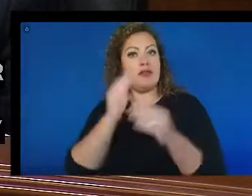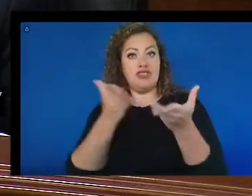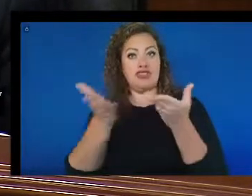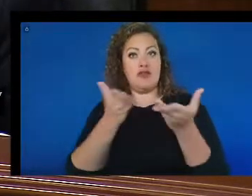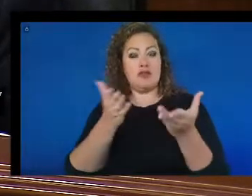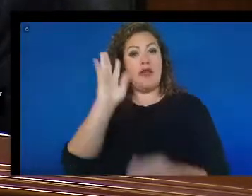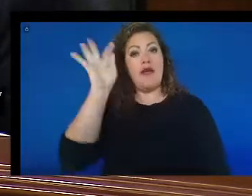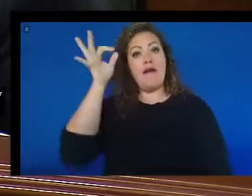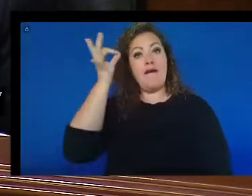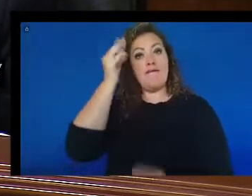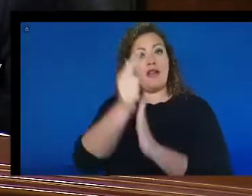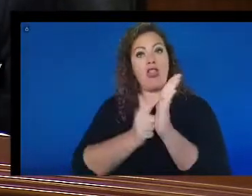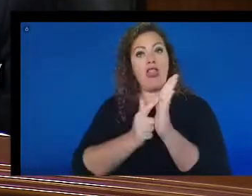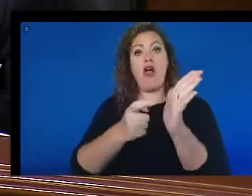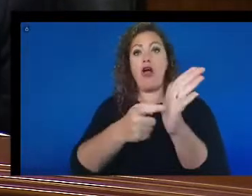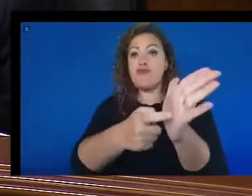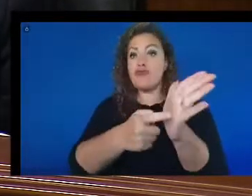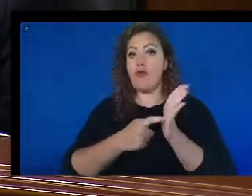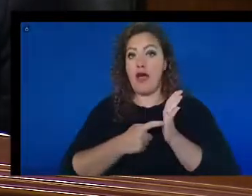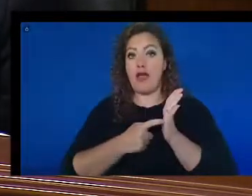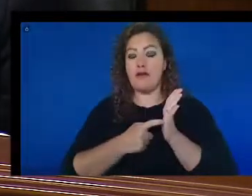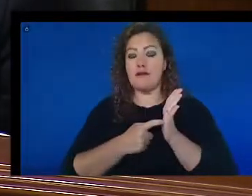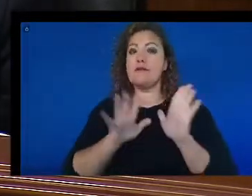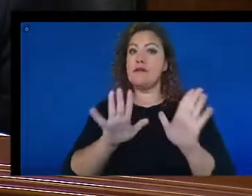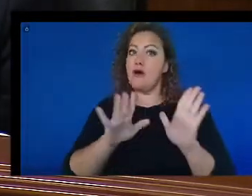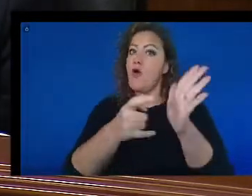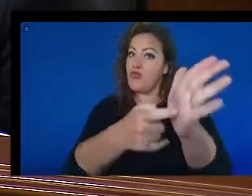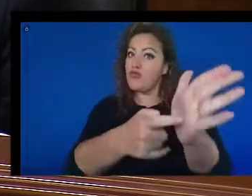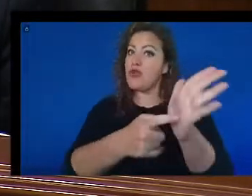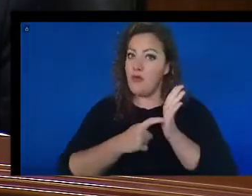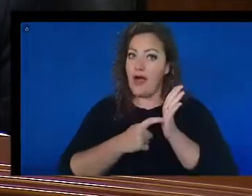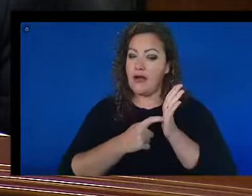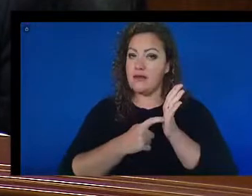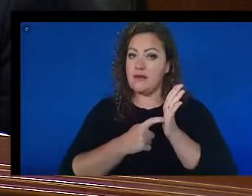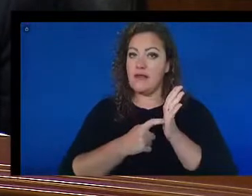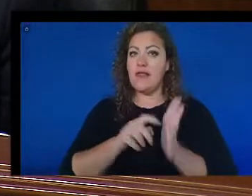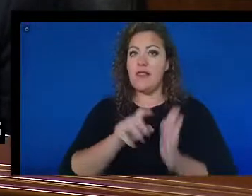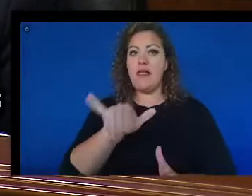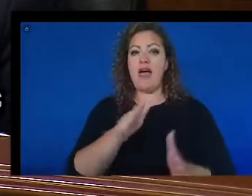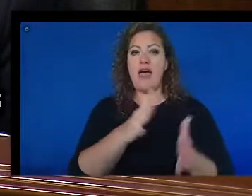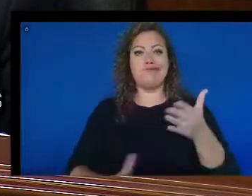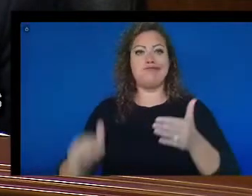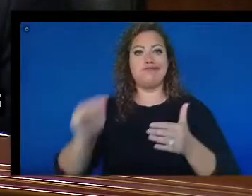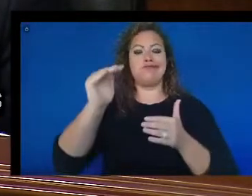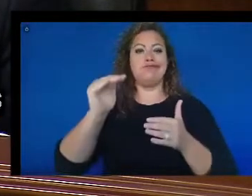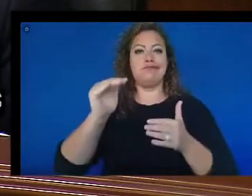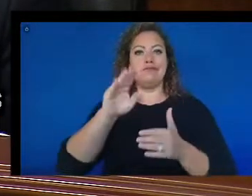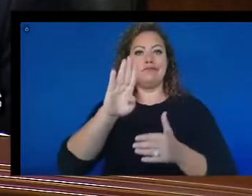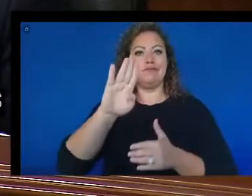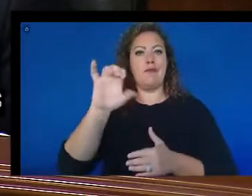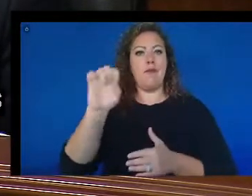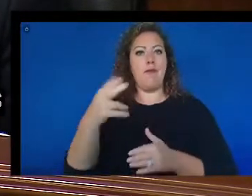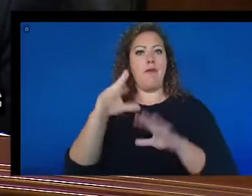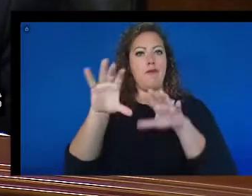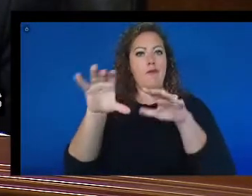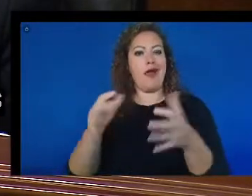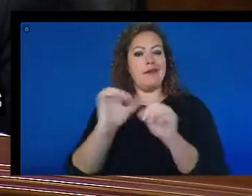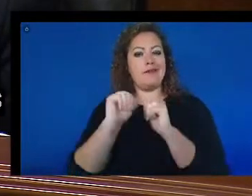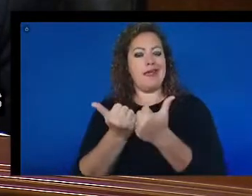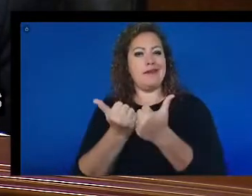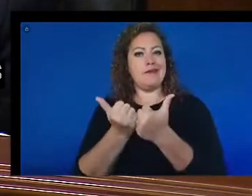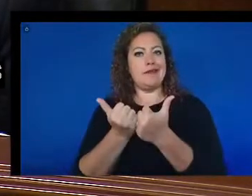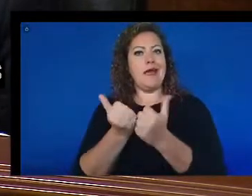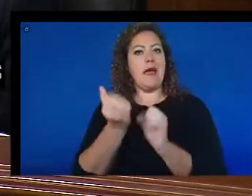law requires that the executive branch agencies make their technology